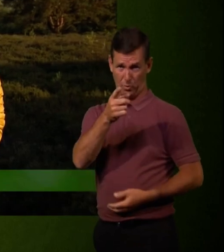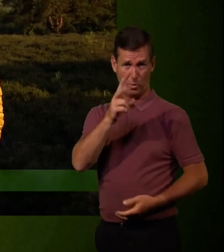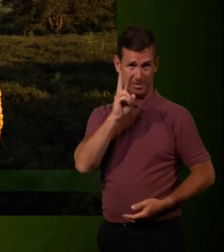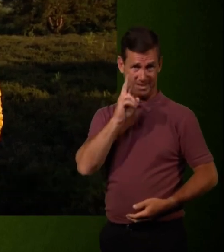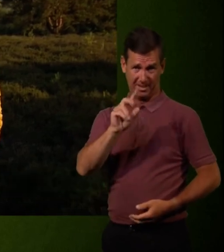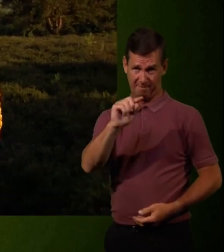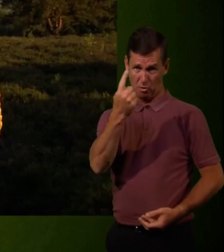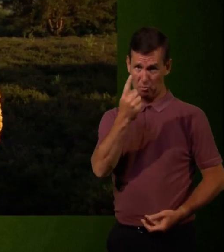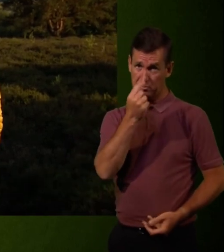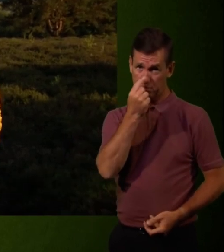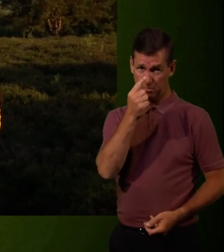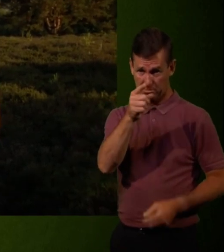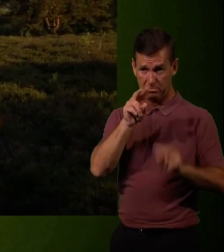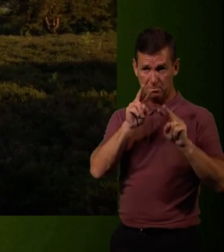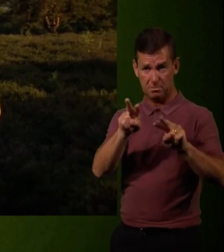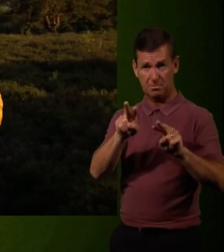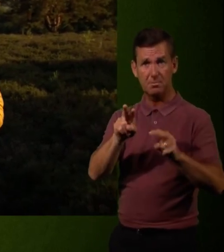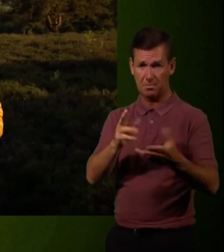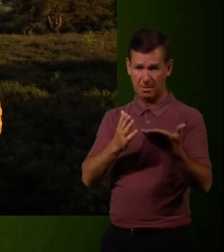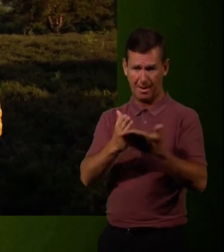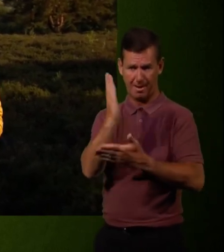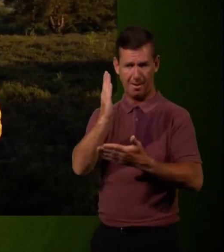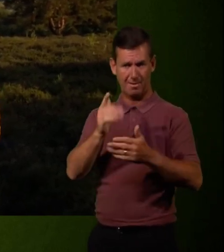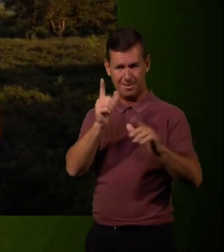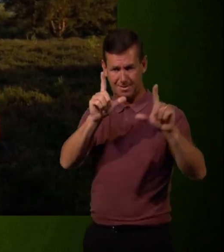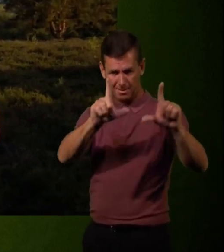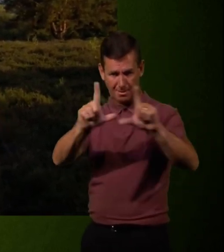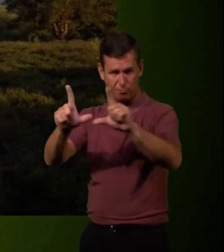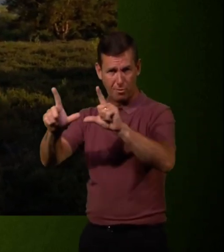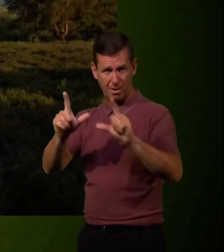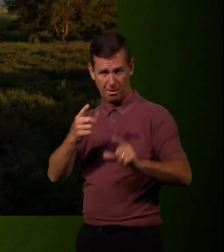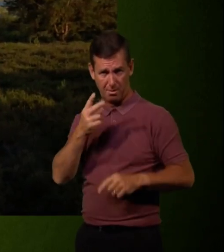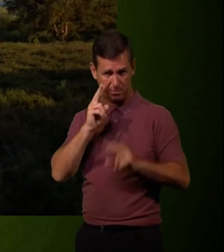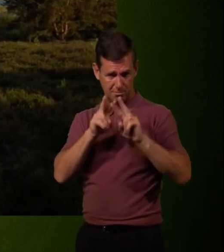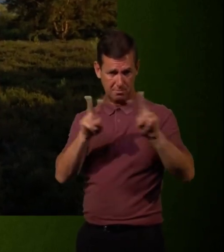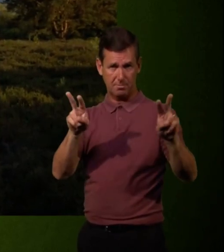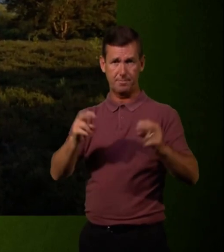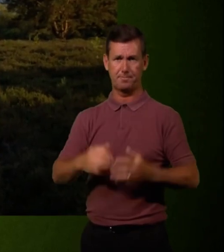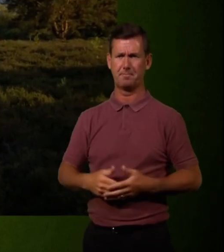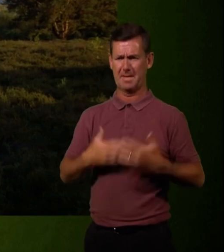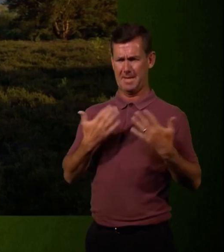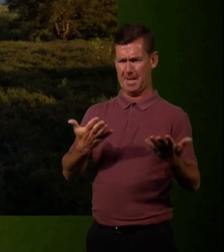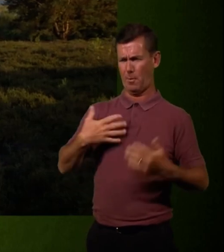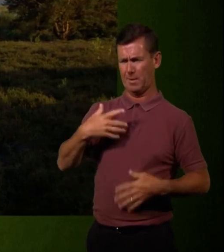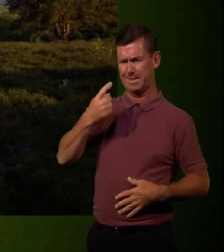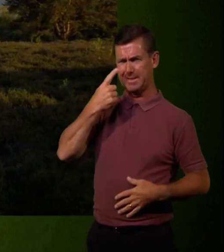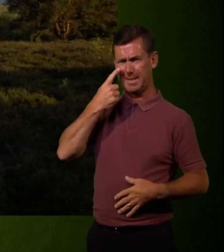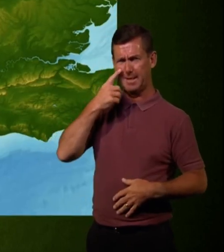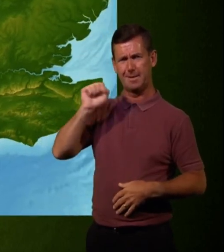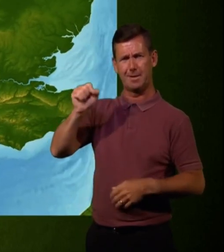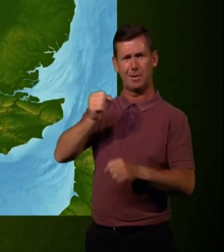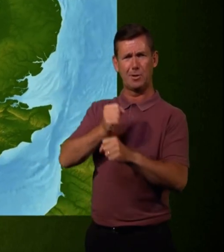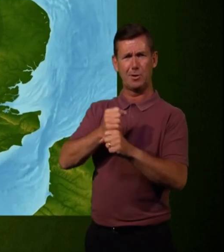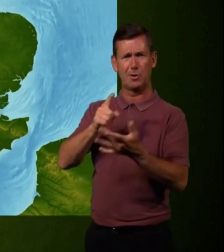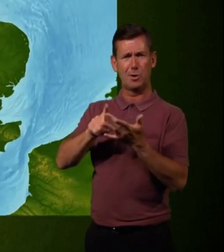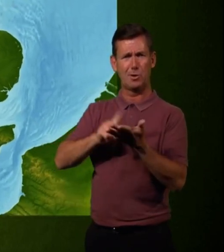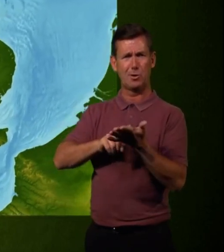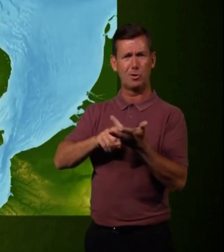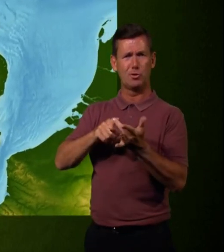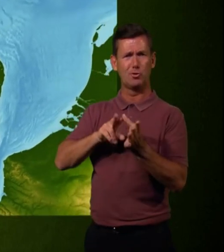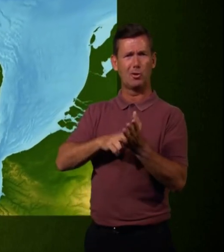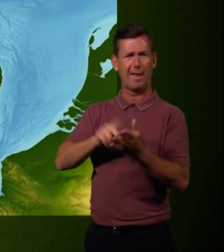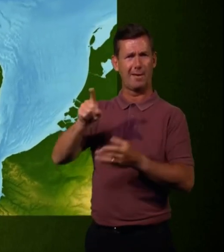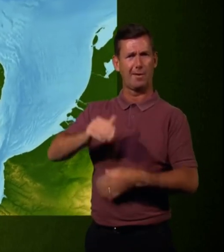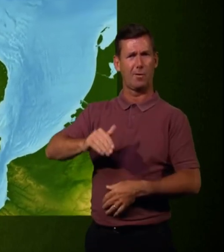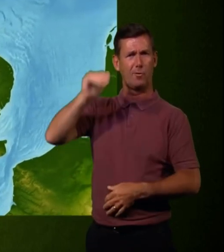Anything could happen. think we need to take a little bit of a deep breath and go to Gillian in North Wales and hopefully it's a bit calmer